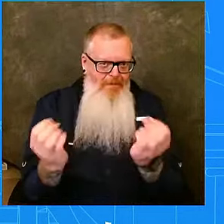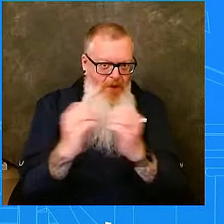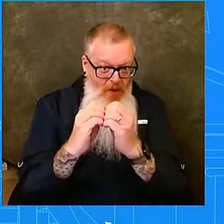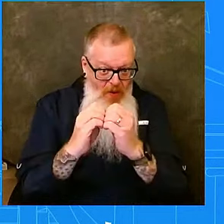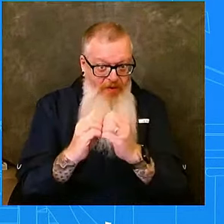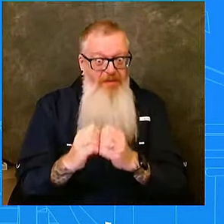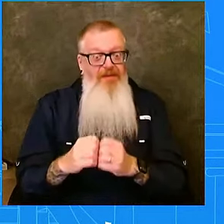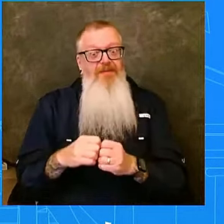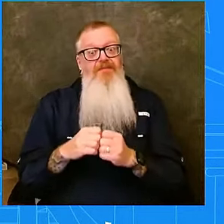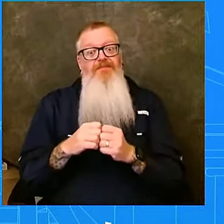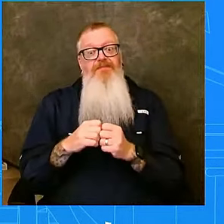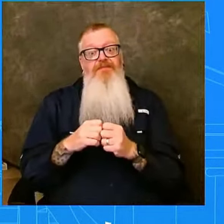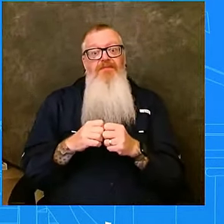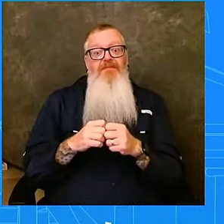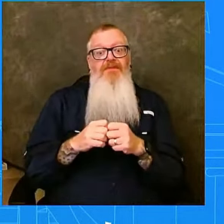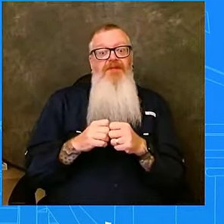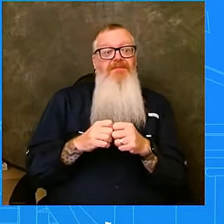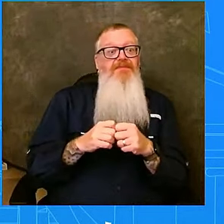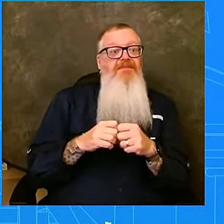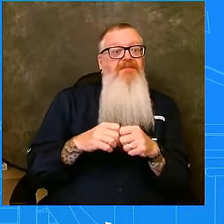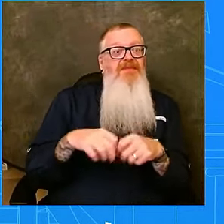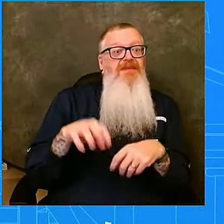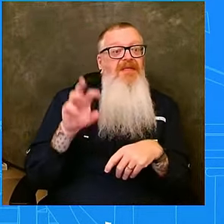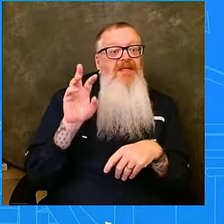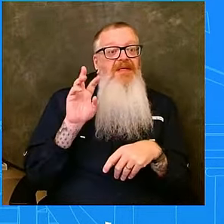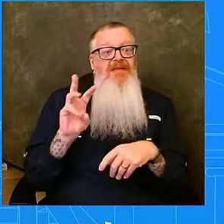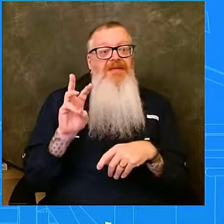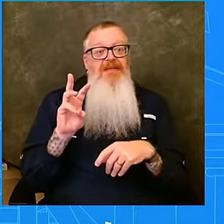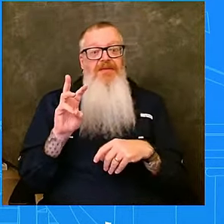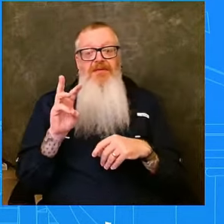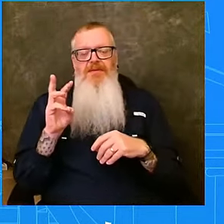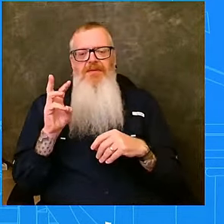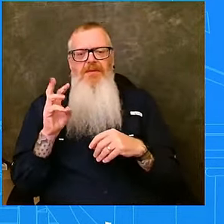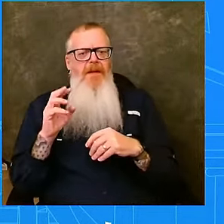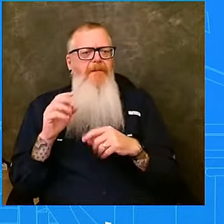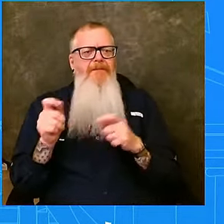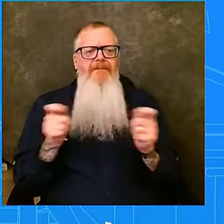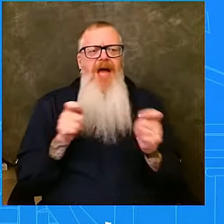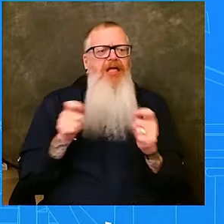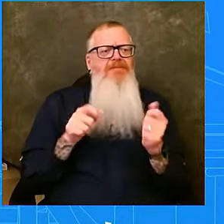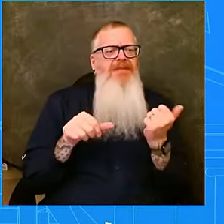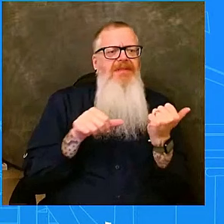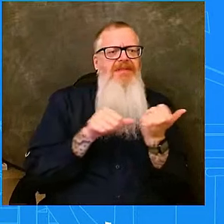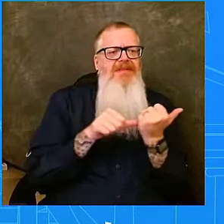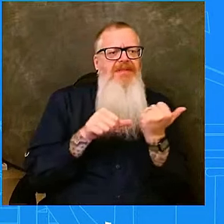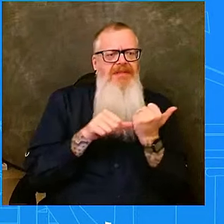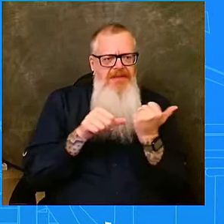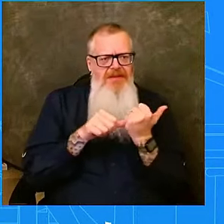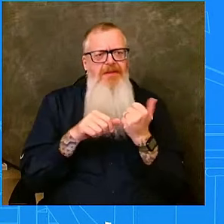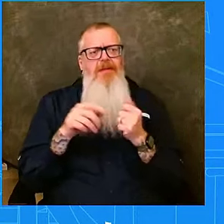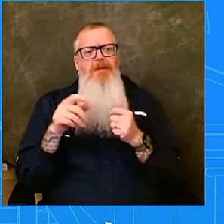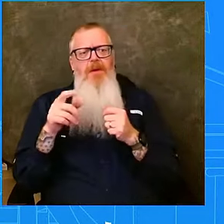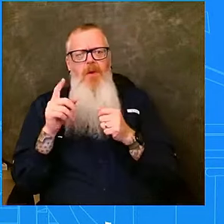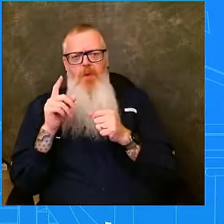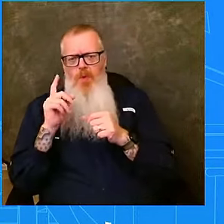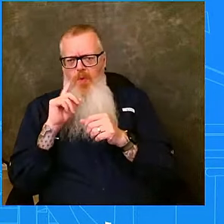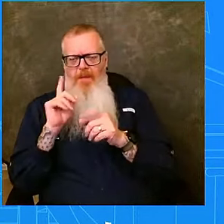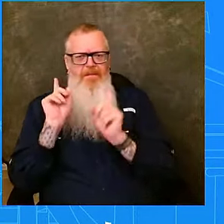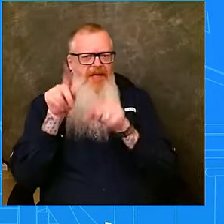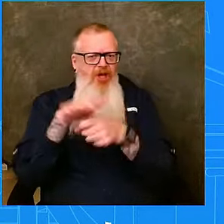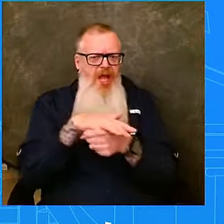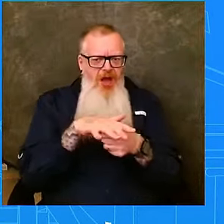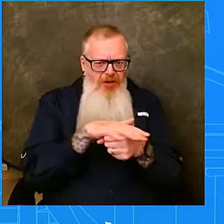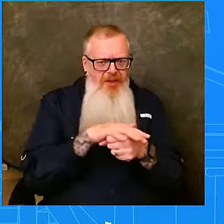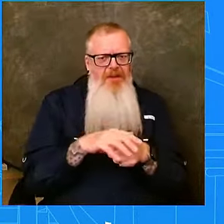and dozens of medical facility assessment personnel into the area, pre-landfall. We've also